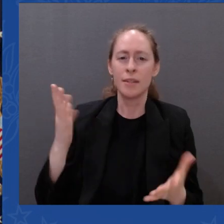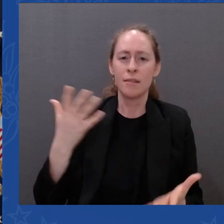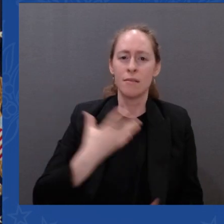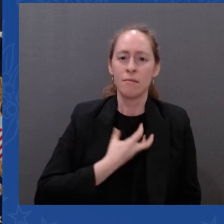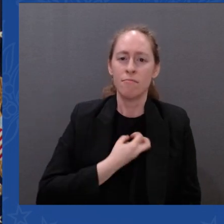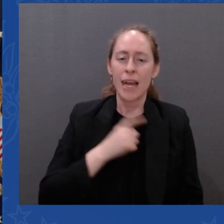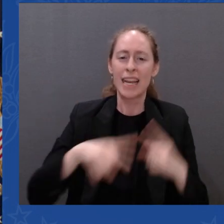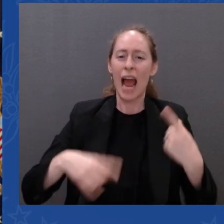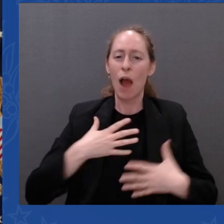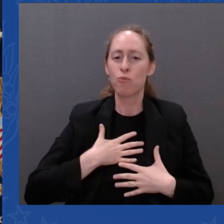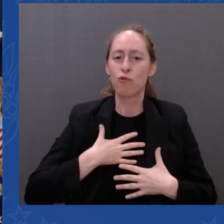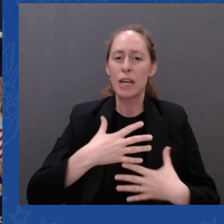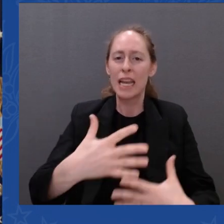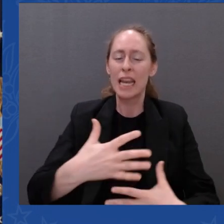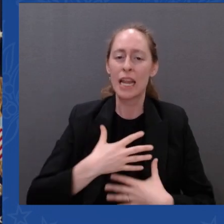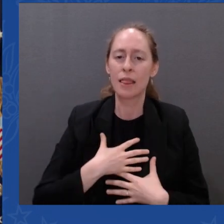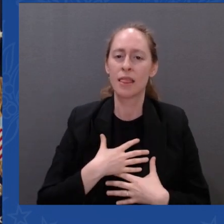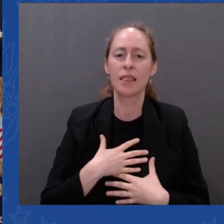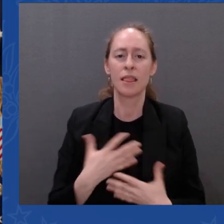And it's never quite the same.